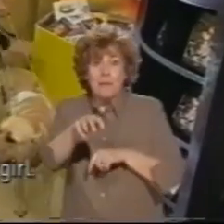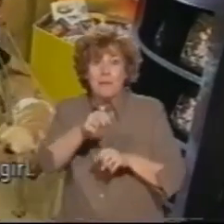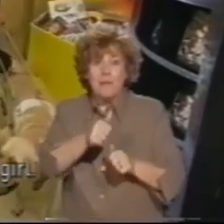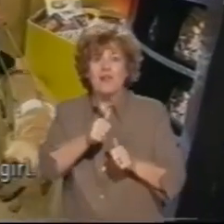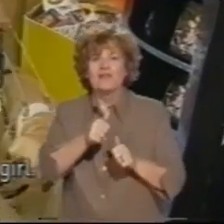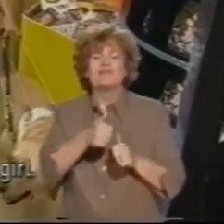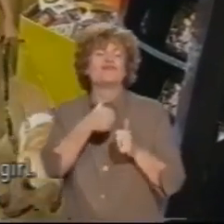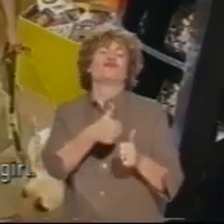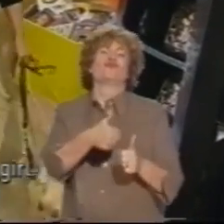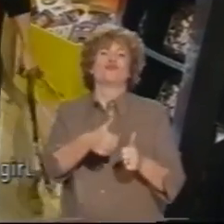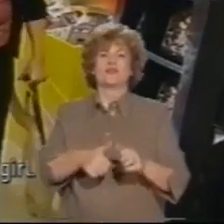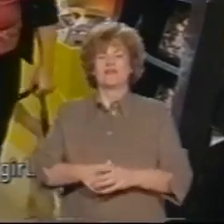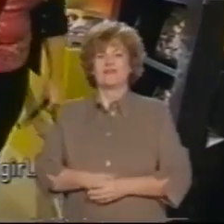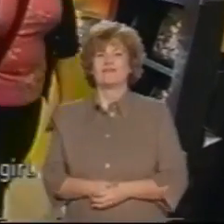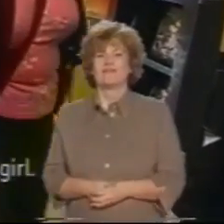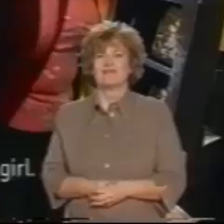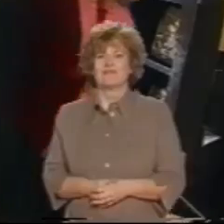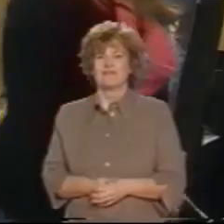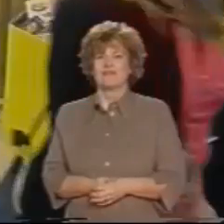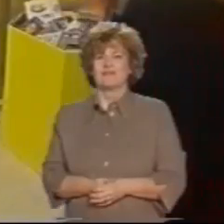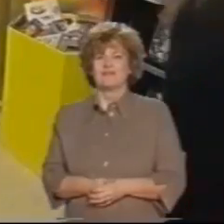Well done, that's a good girl.